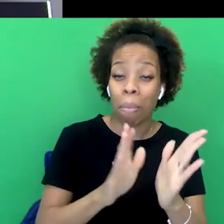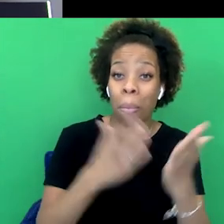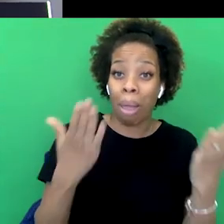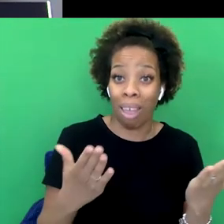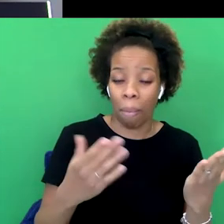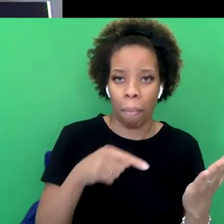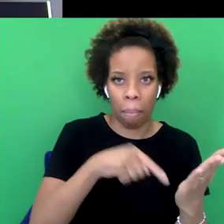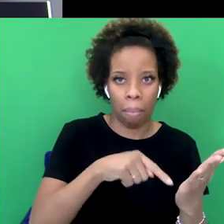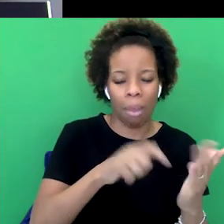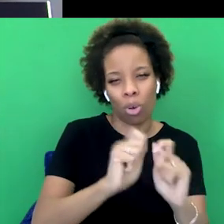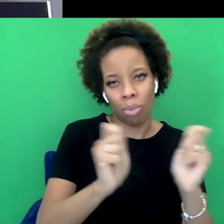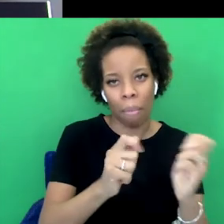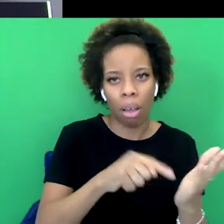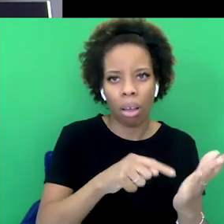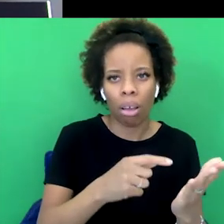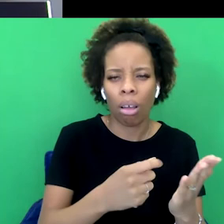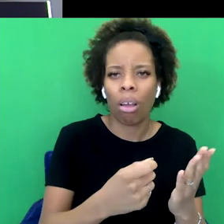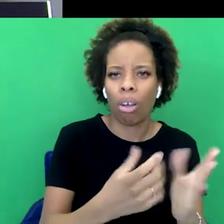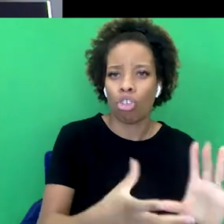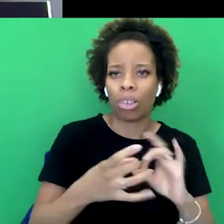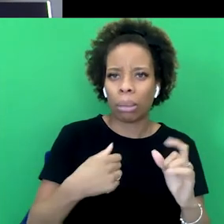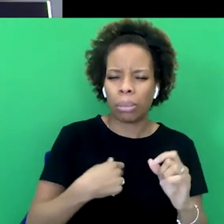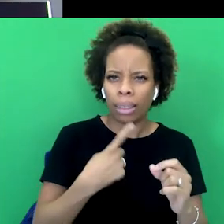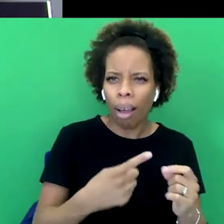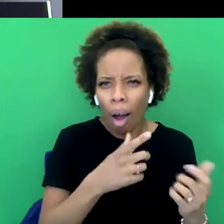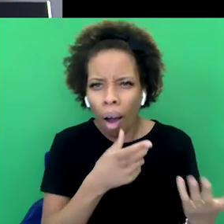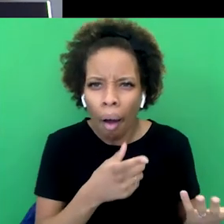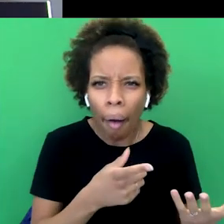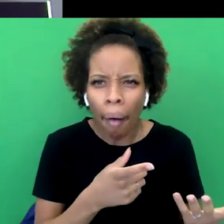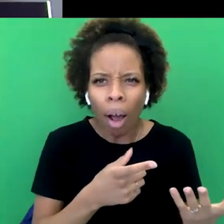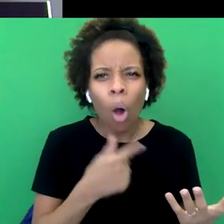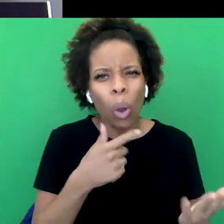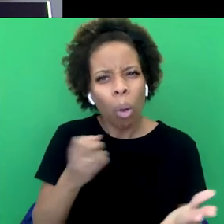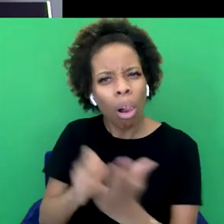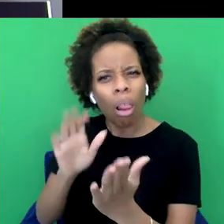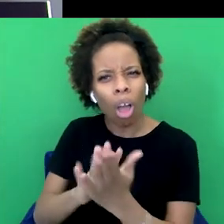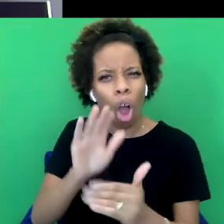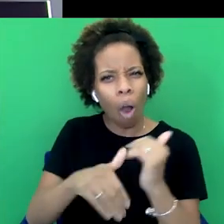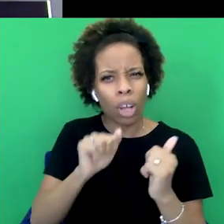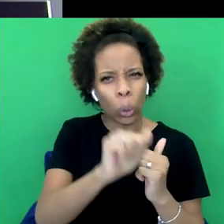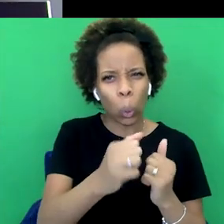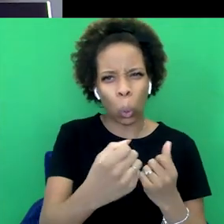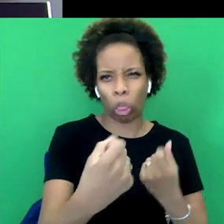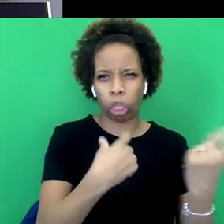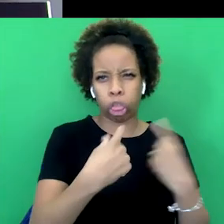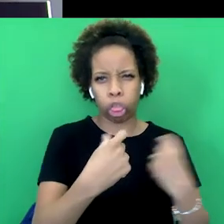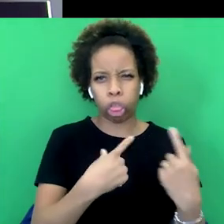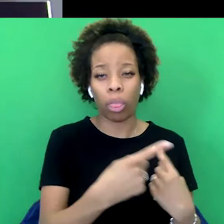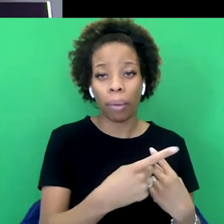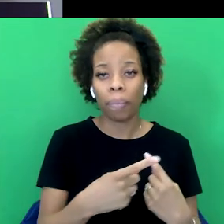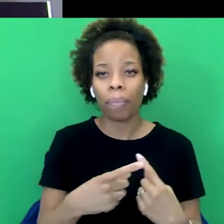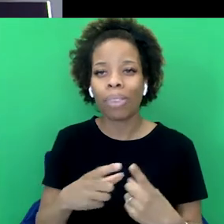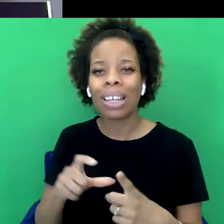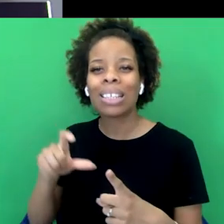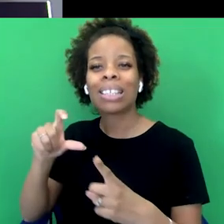And I felt very, very self-conscious about it because I've been getting quite a lot of crap, but I think David Olusoga, the black historian of